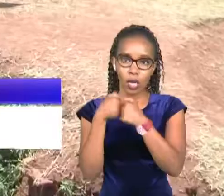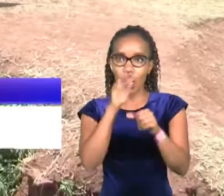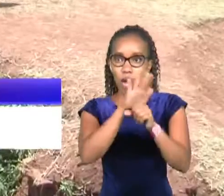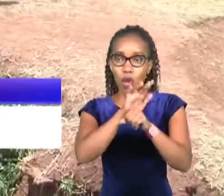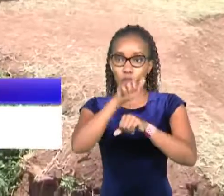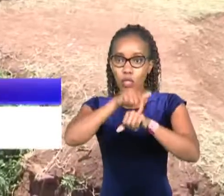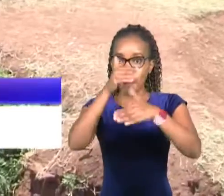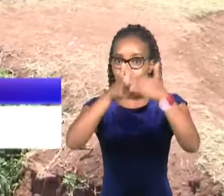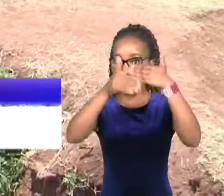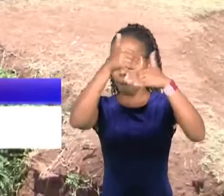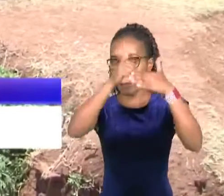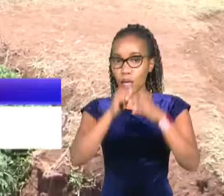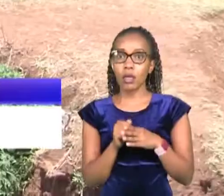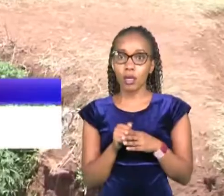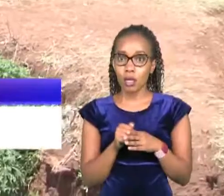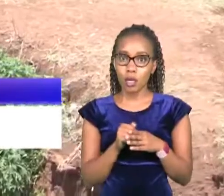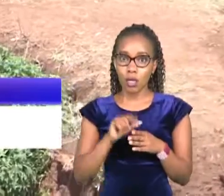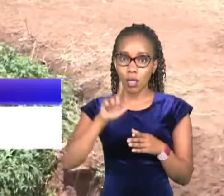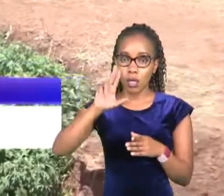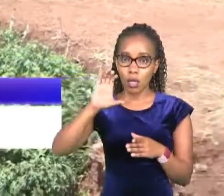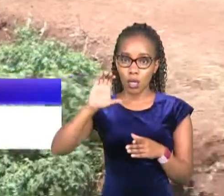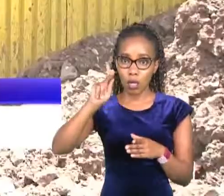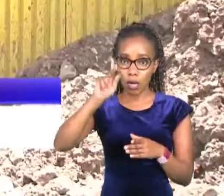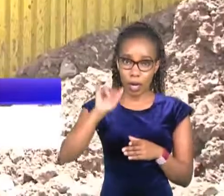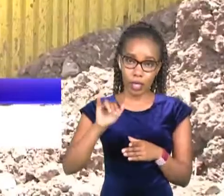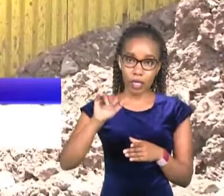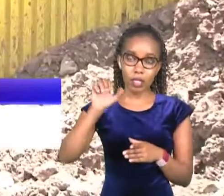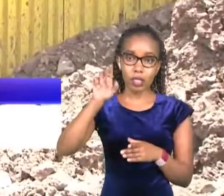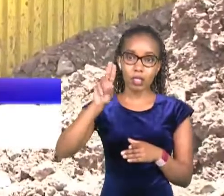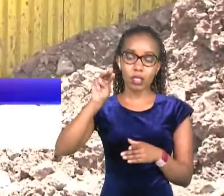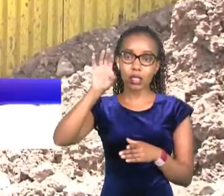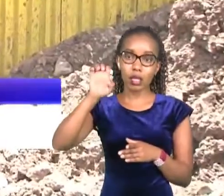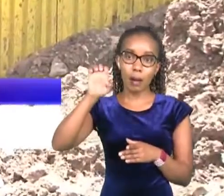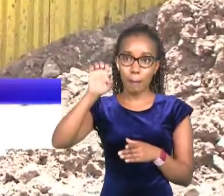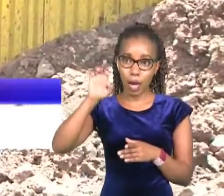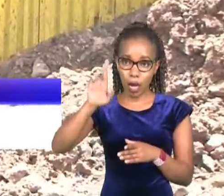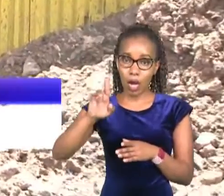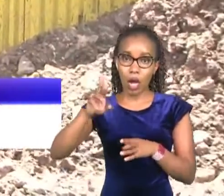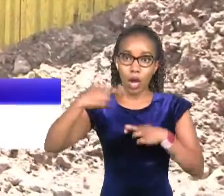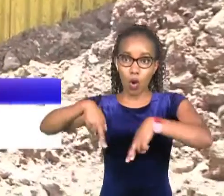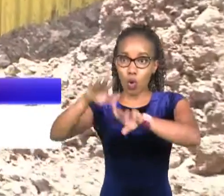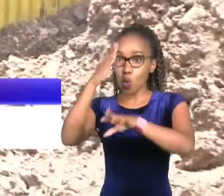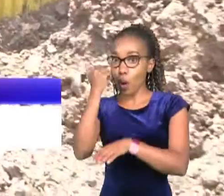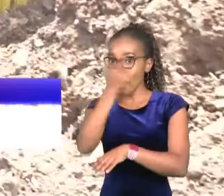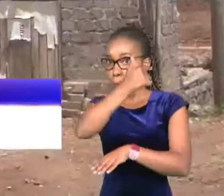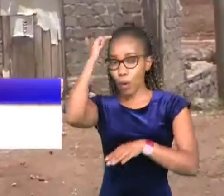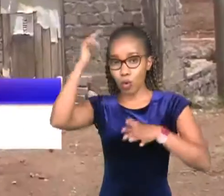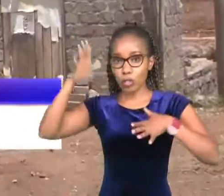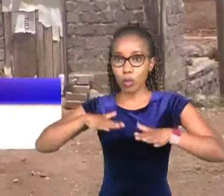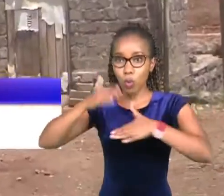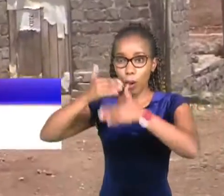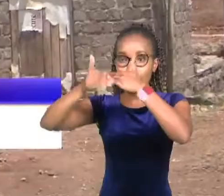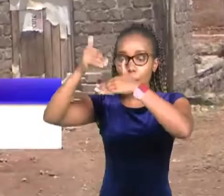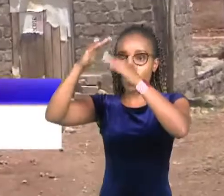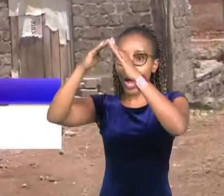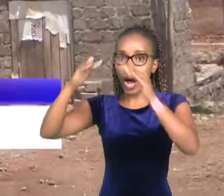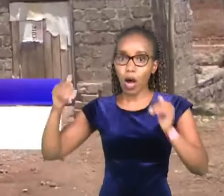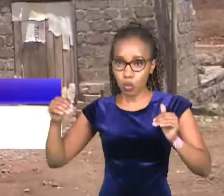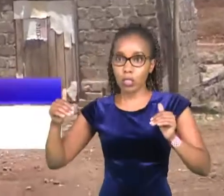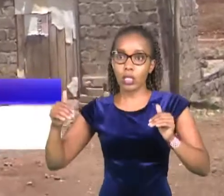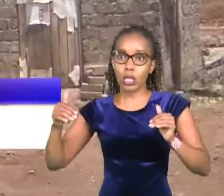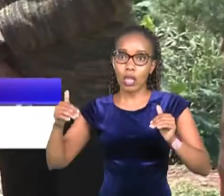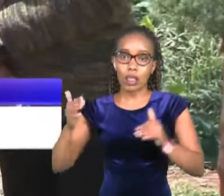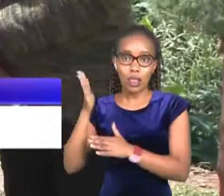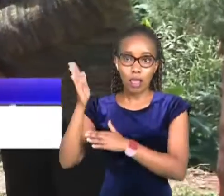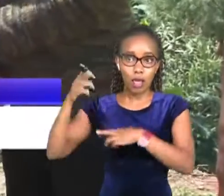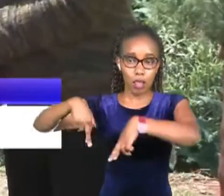the lucky summer gitomba kasarani muiki link road due to encroachment of road corridors by individuals who have constructed permanent residential buildings